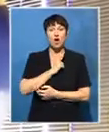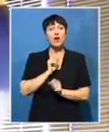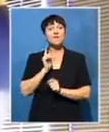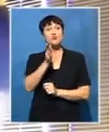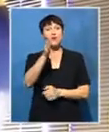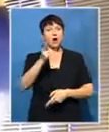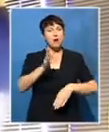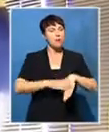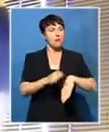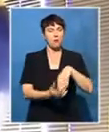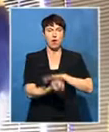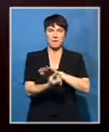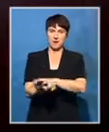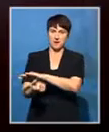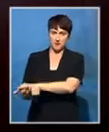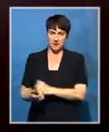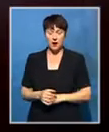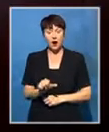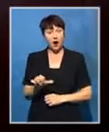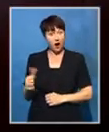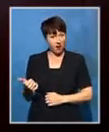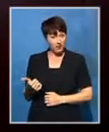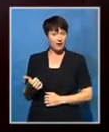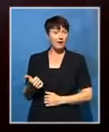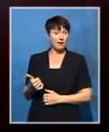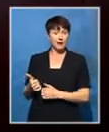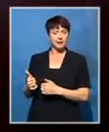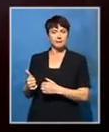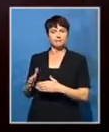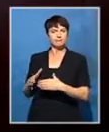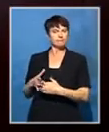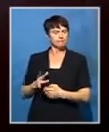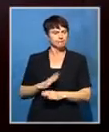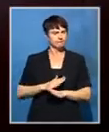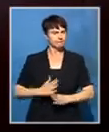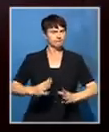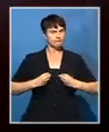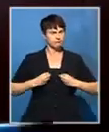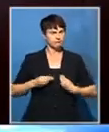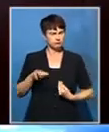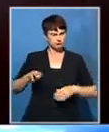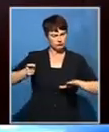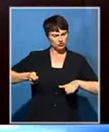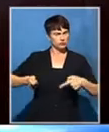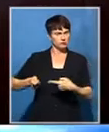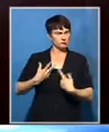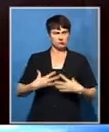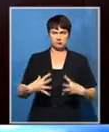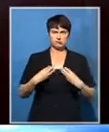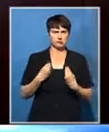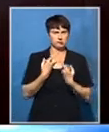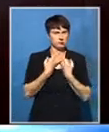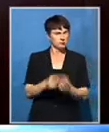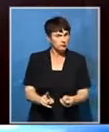parties are set on appealing the case. We would like to see this judgment declared of no force in